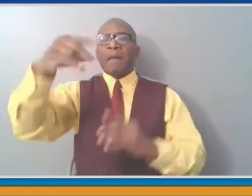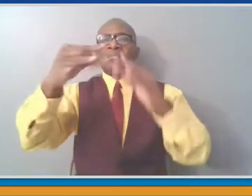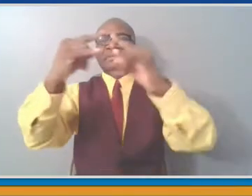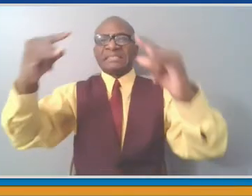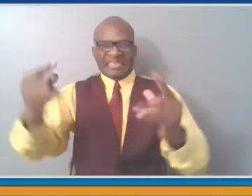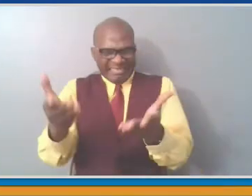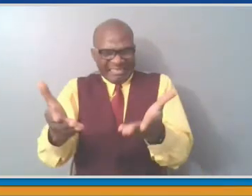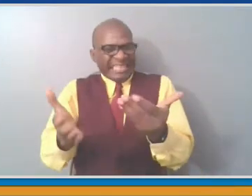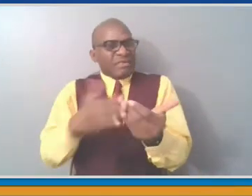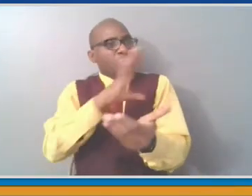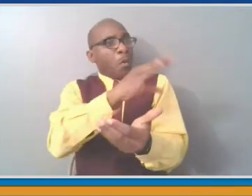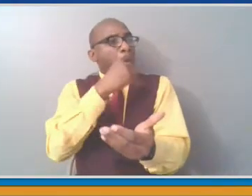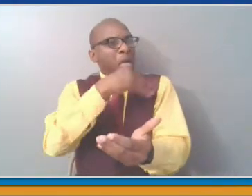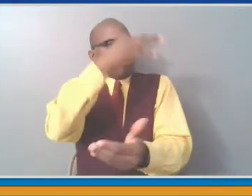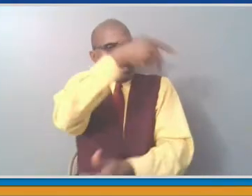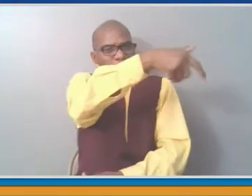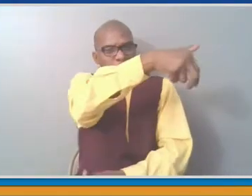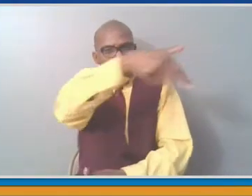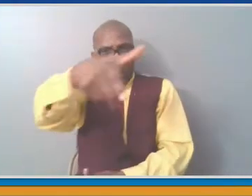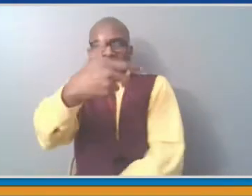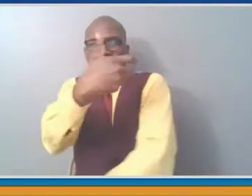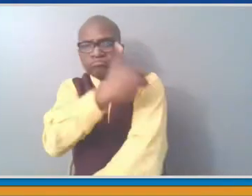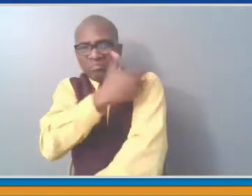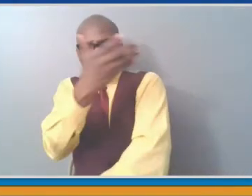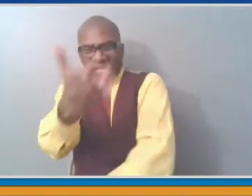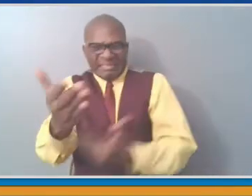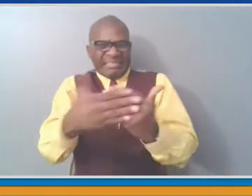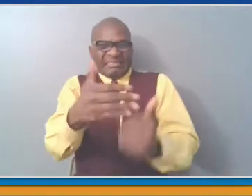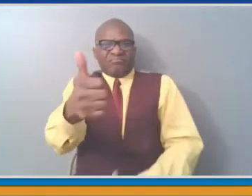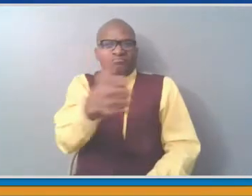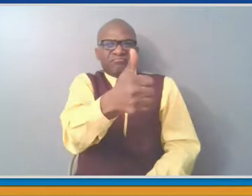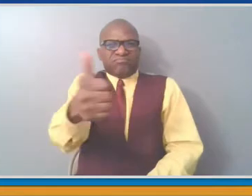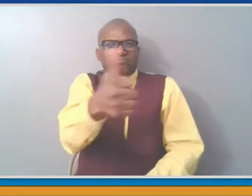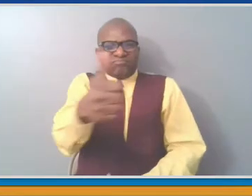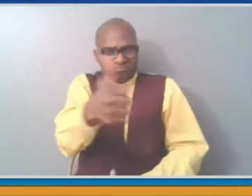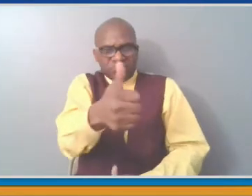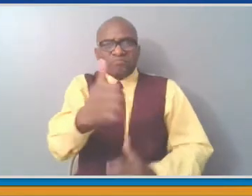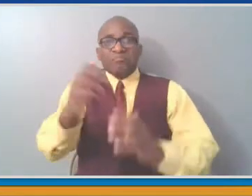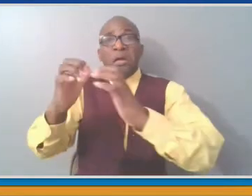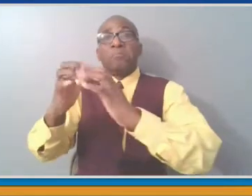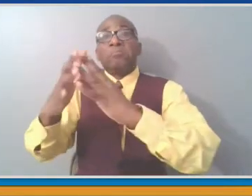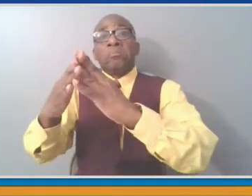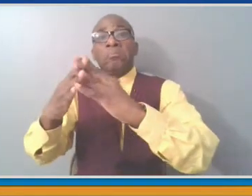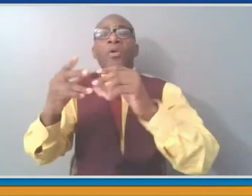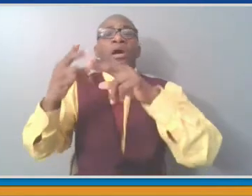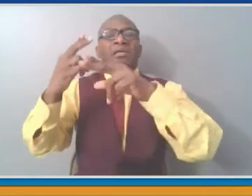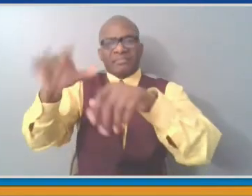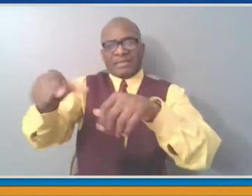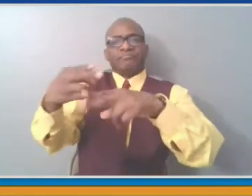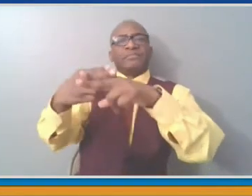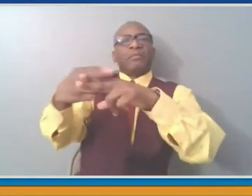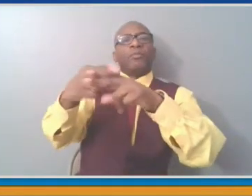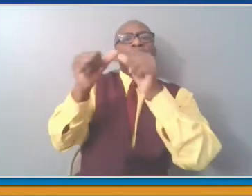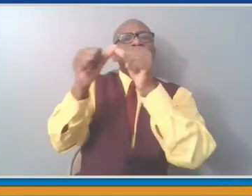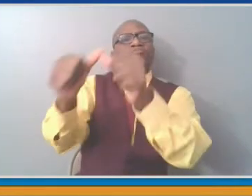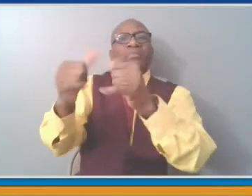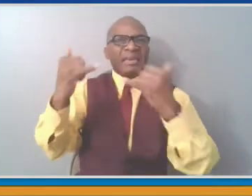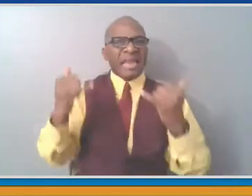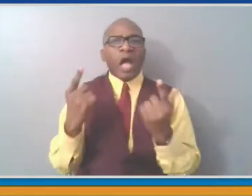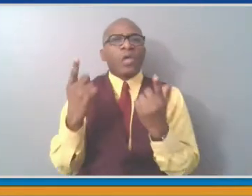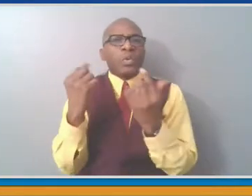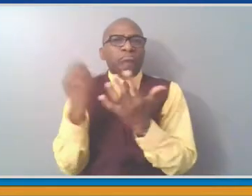-profits that have the best relationships with vulnerable residents to make sure that those vaccines are delivered where they are needed most.